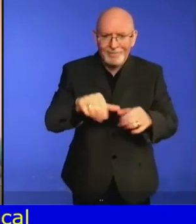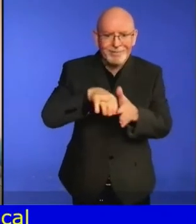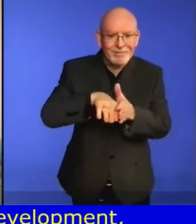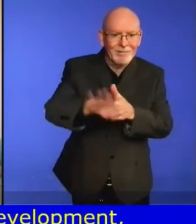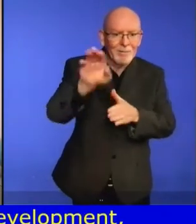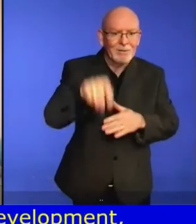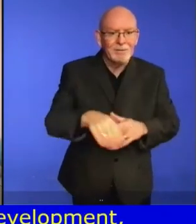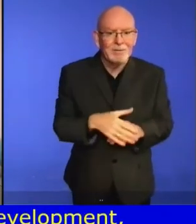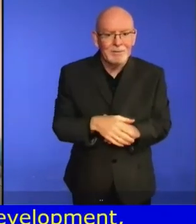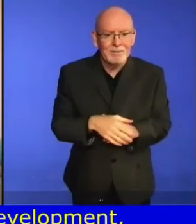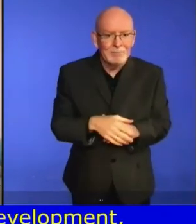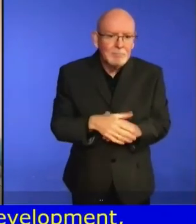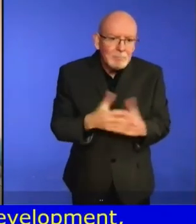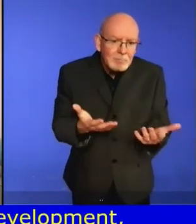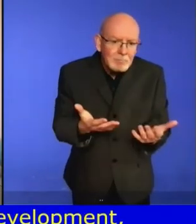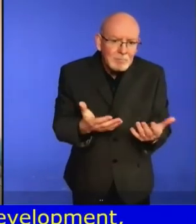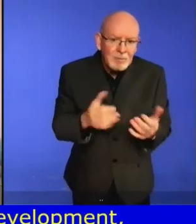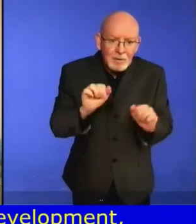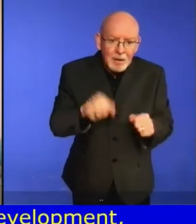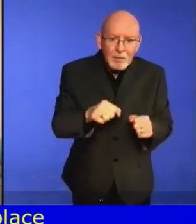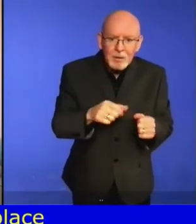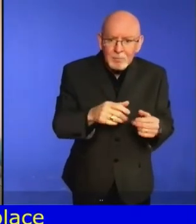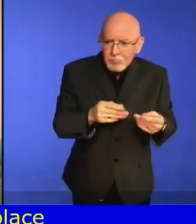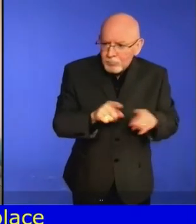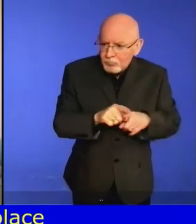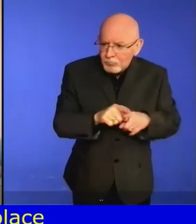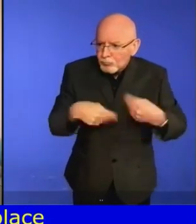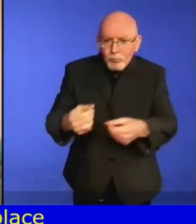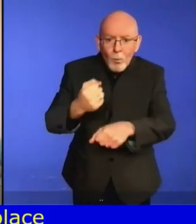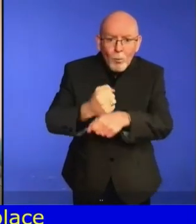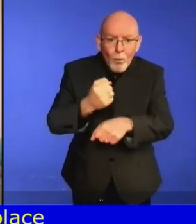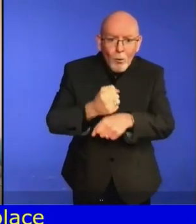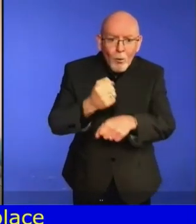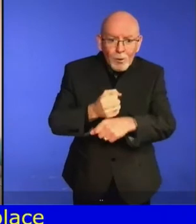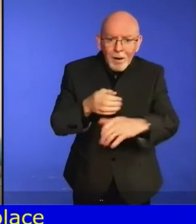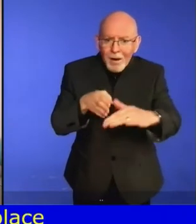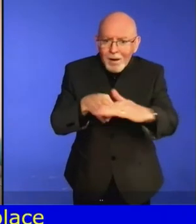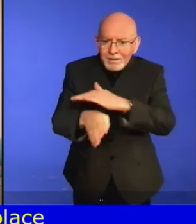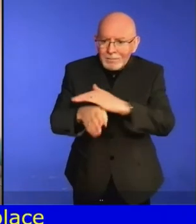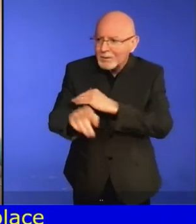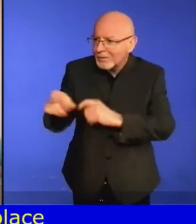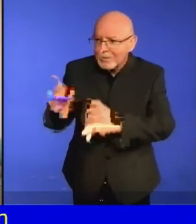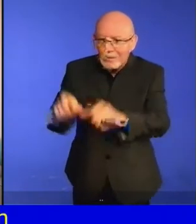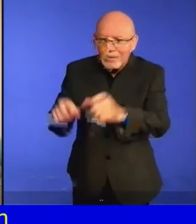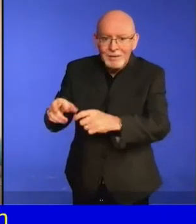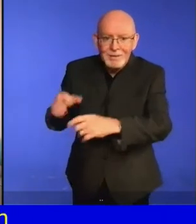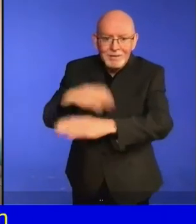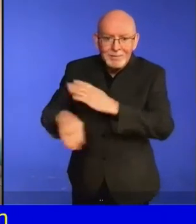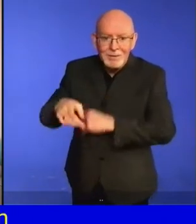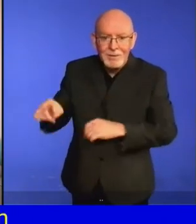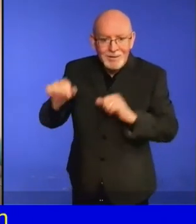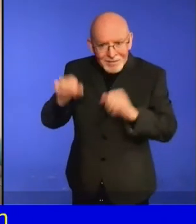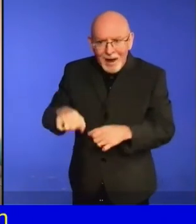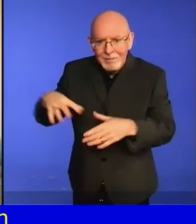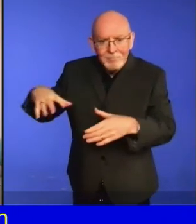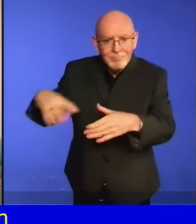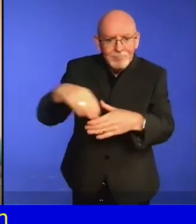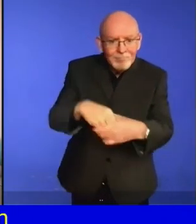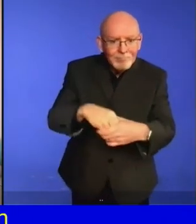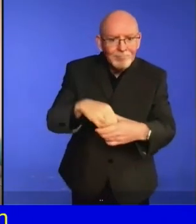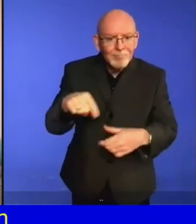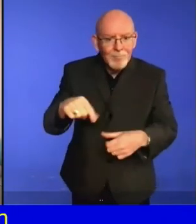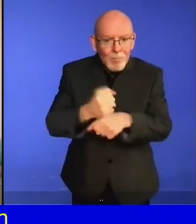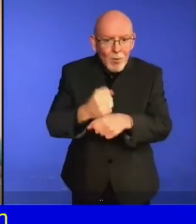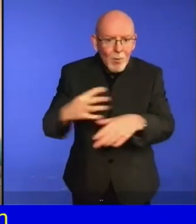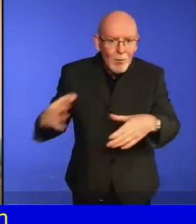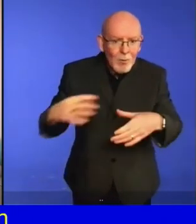into the workforce and so that goods and services are accessible to everyone. They can